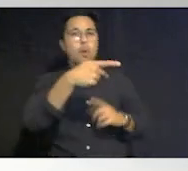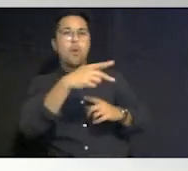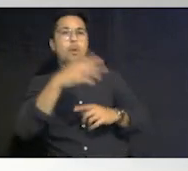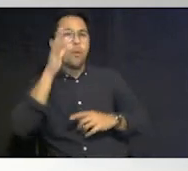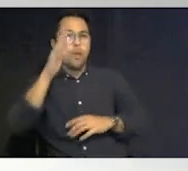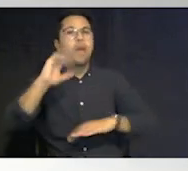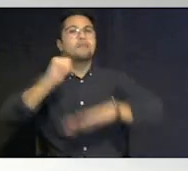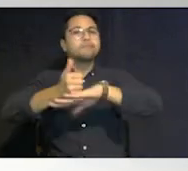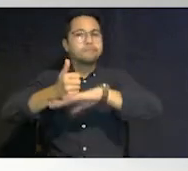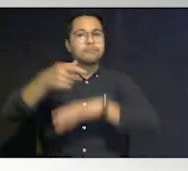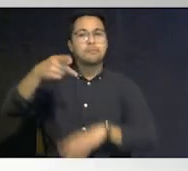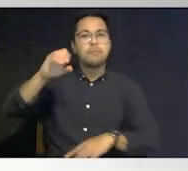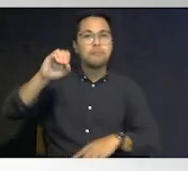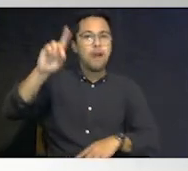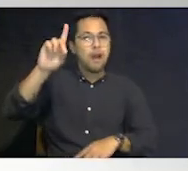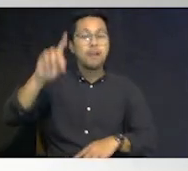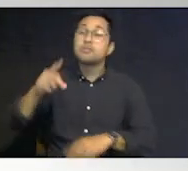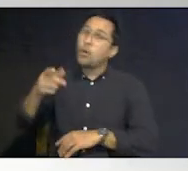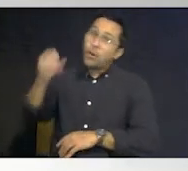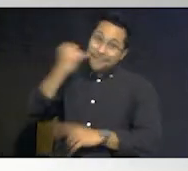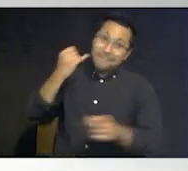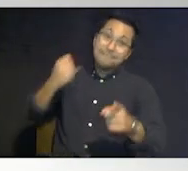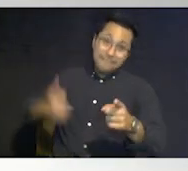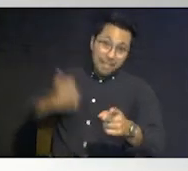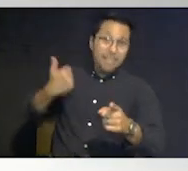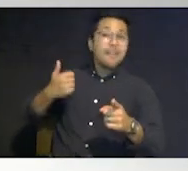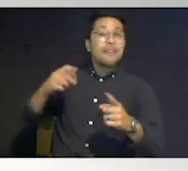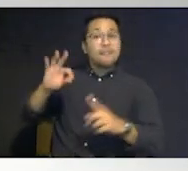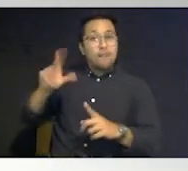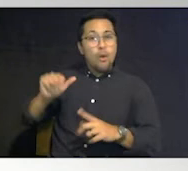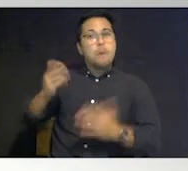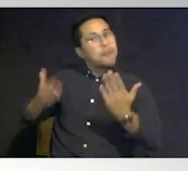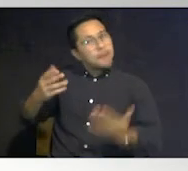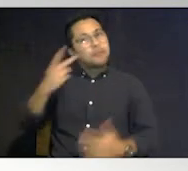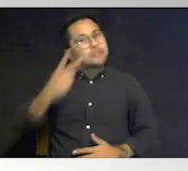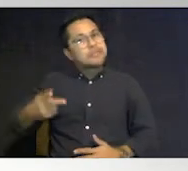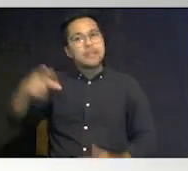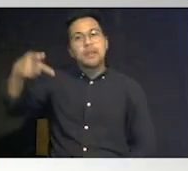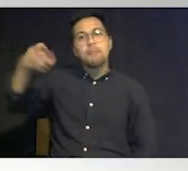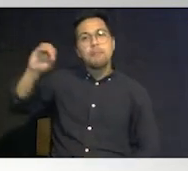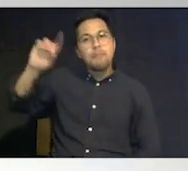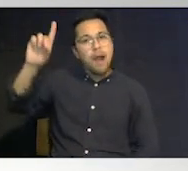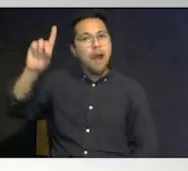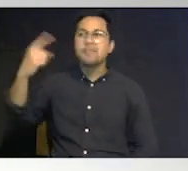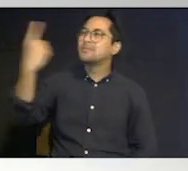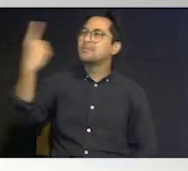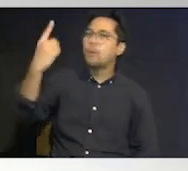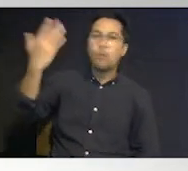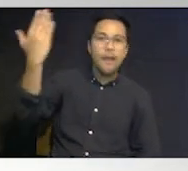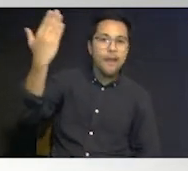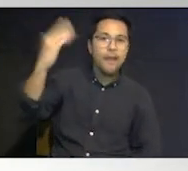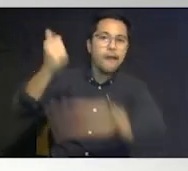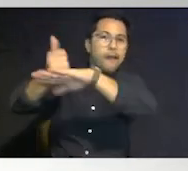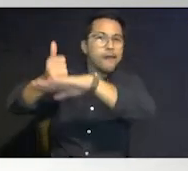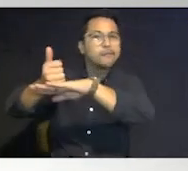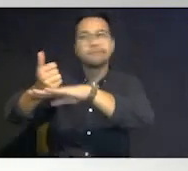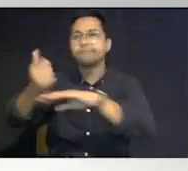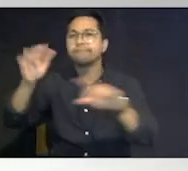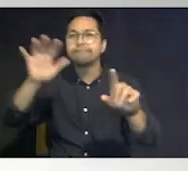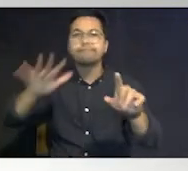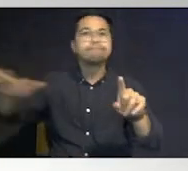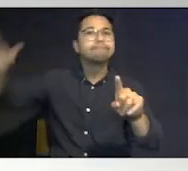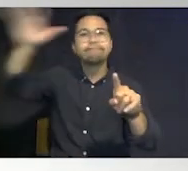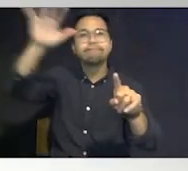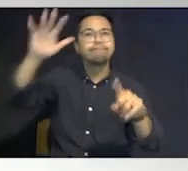in florida you know you've probably seen a pod somewhere at some time um and so that's that's part of the